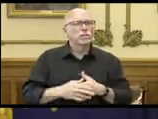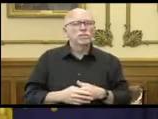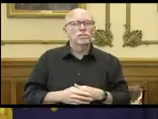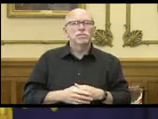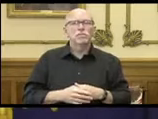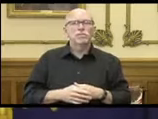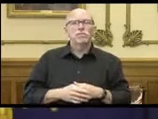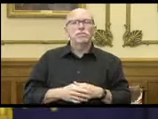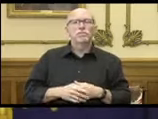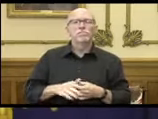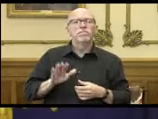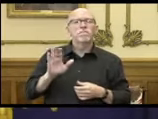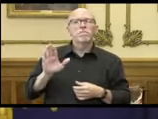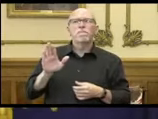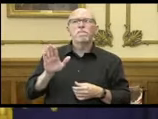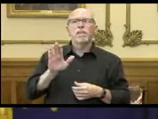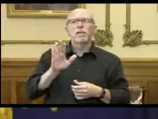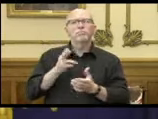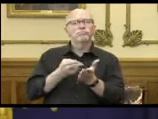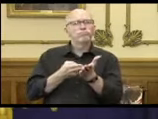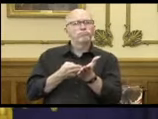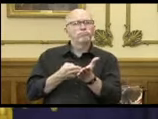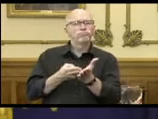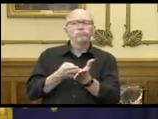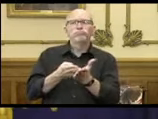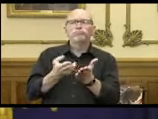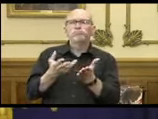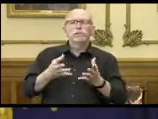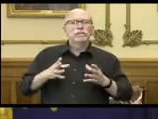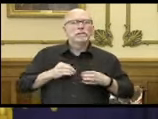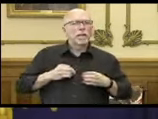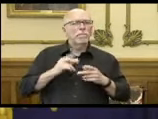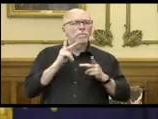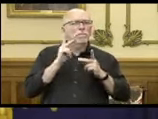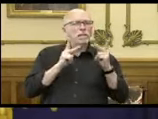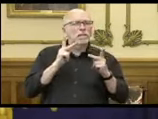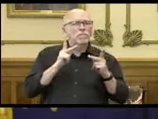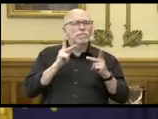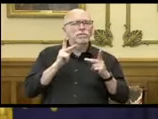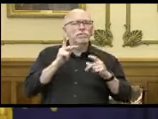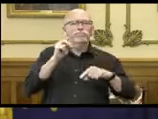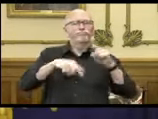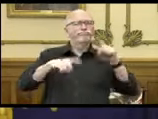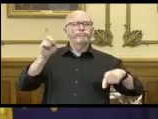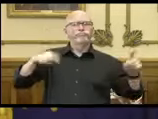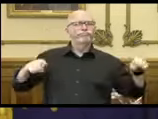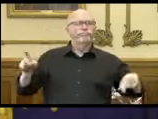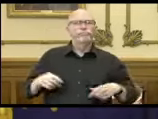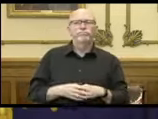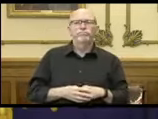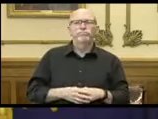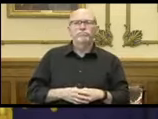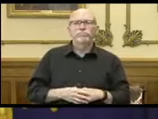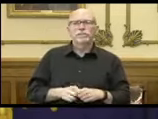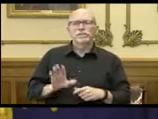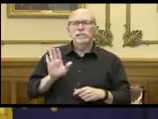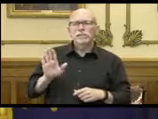his genuine acceptance of people of all walks, his